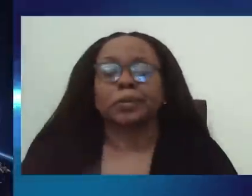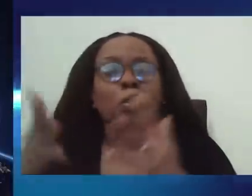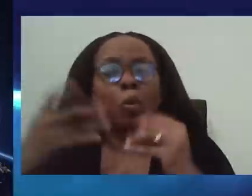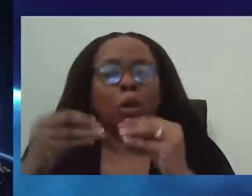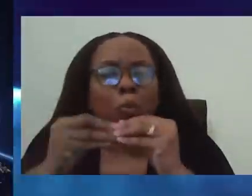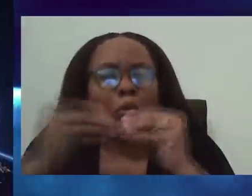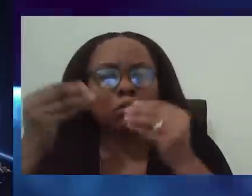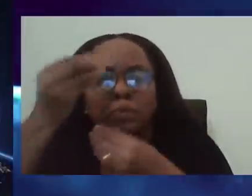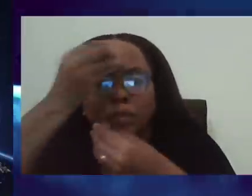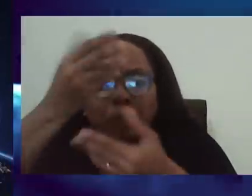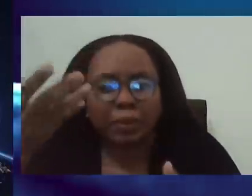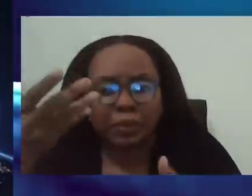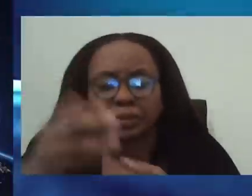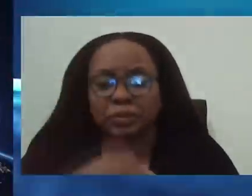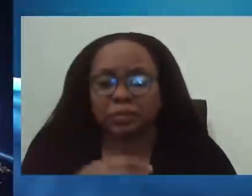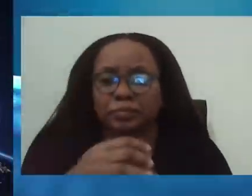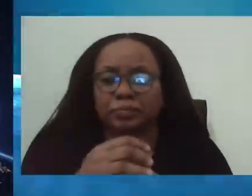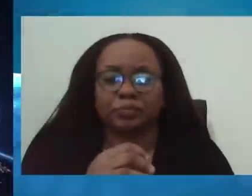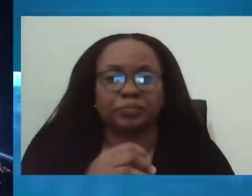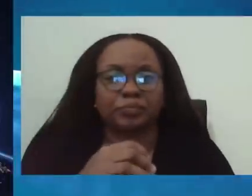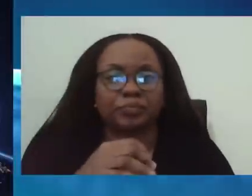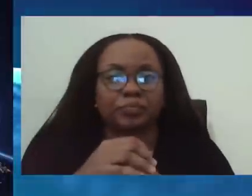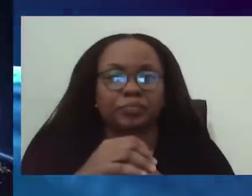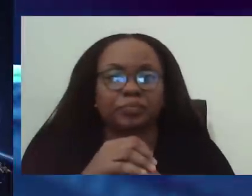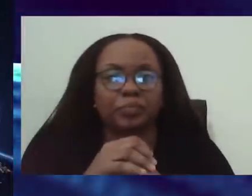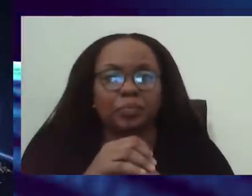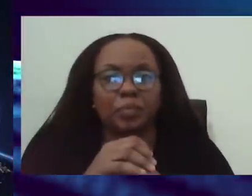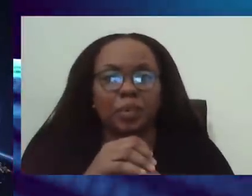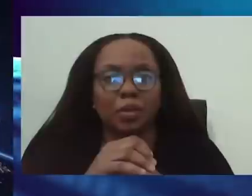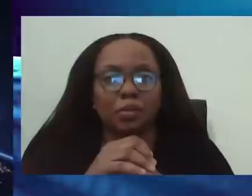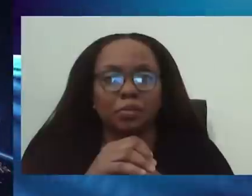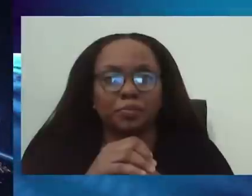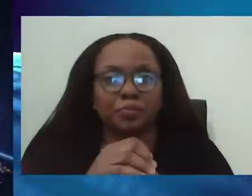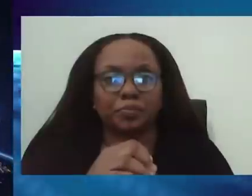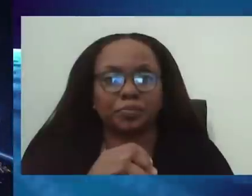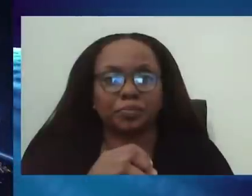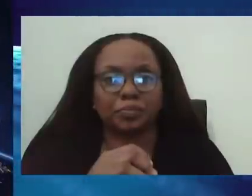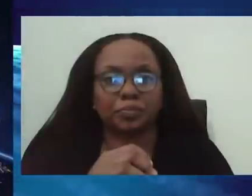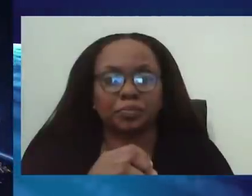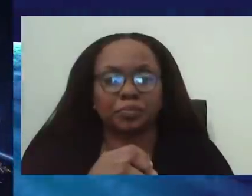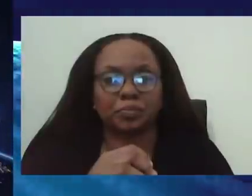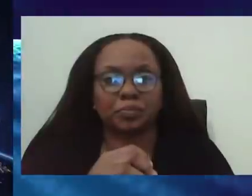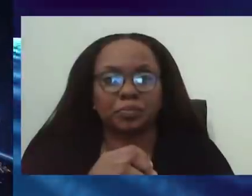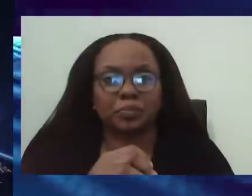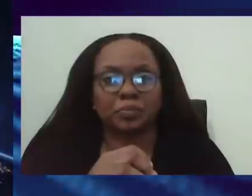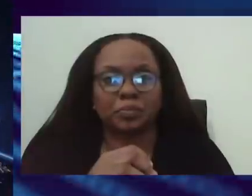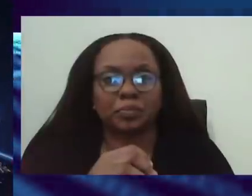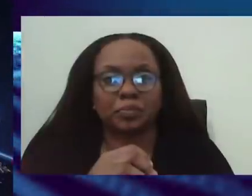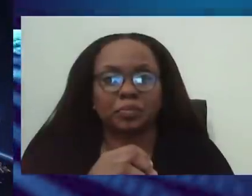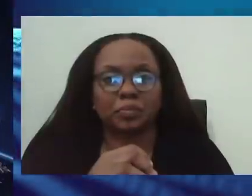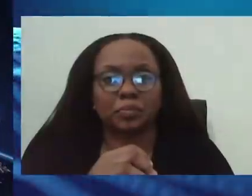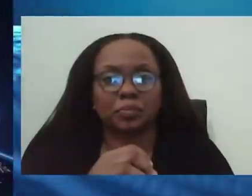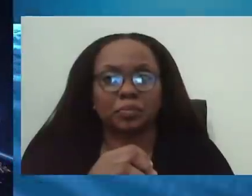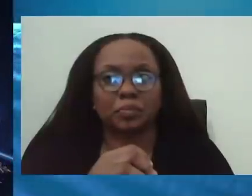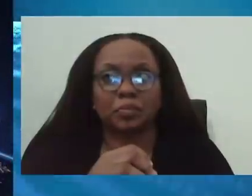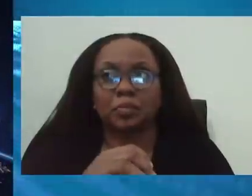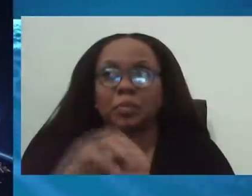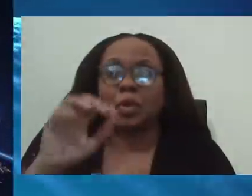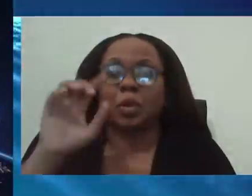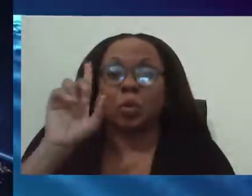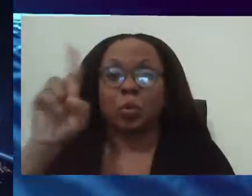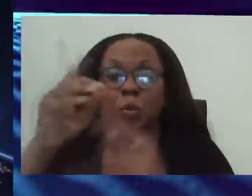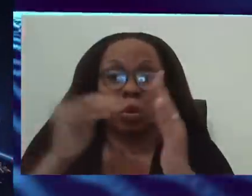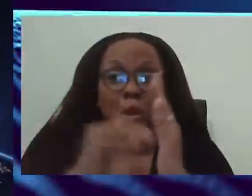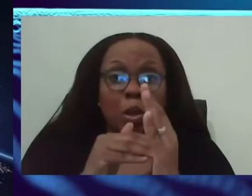that patient. We also have, right now in community, 1,084 persons who